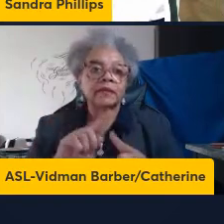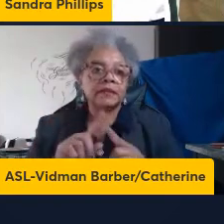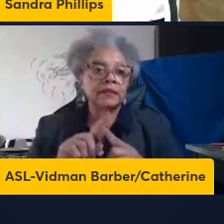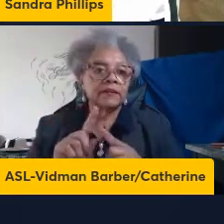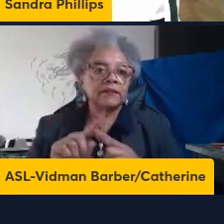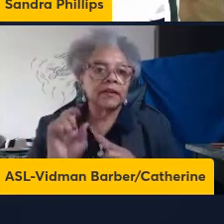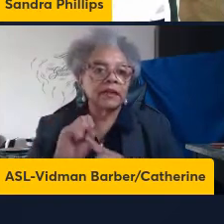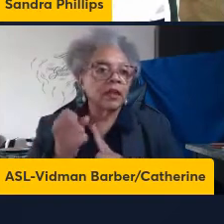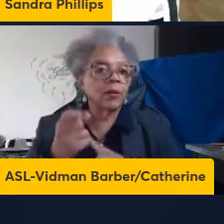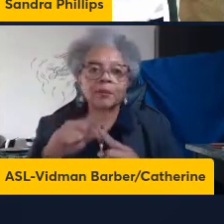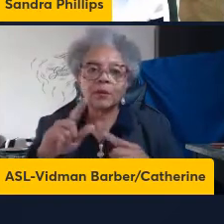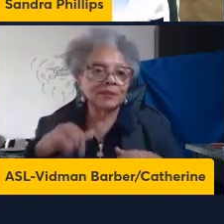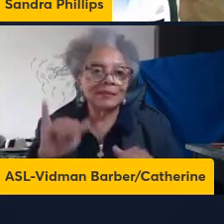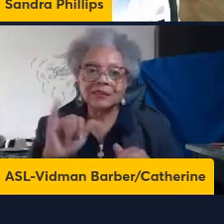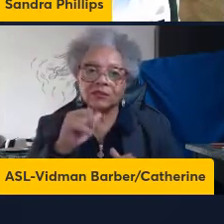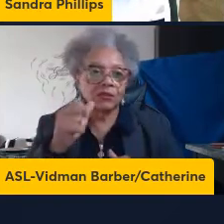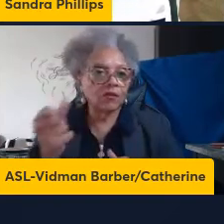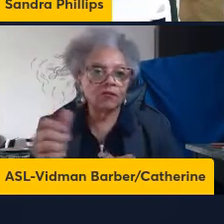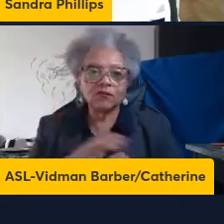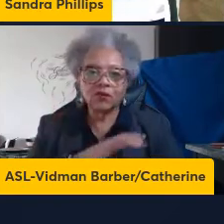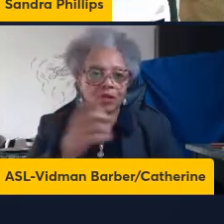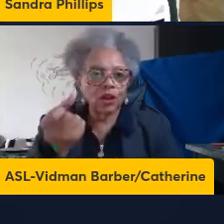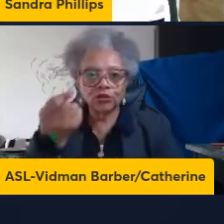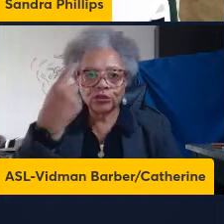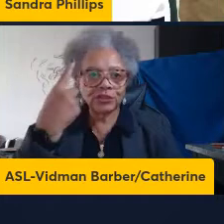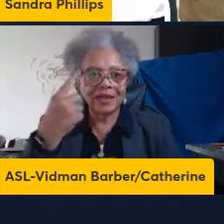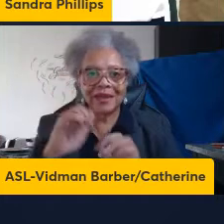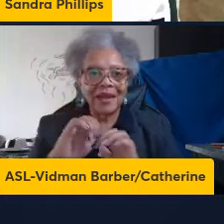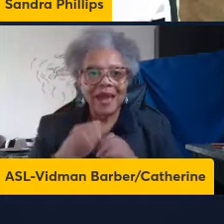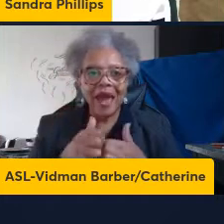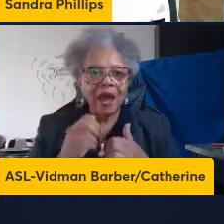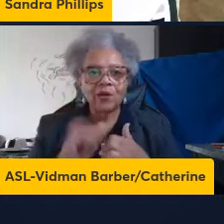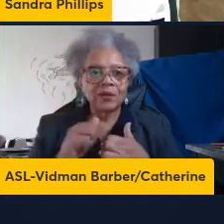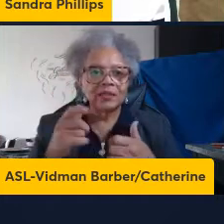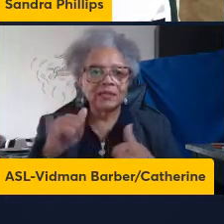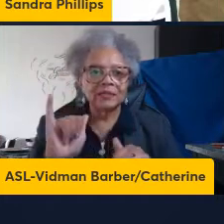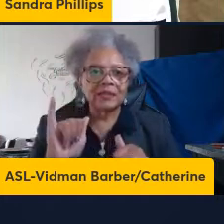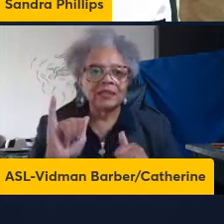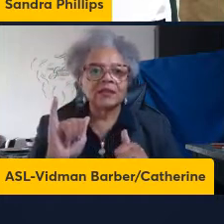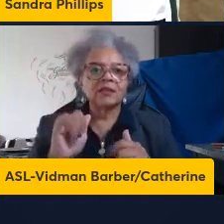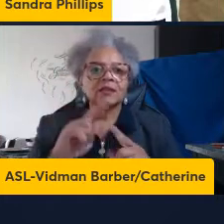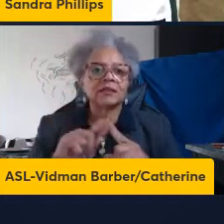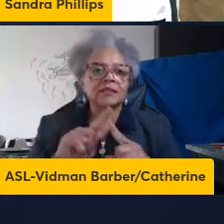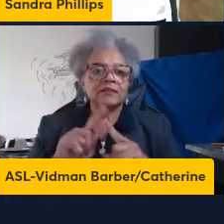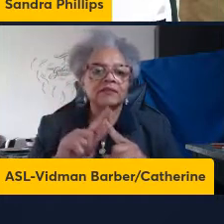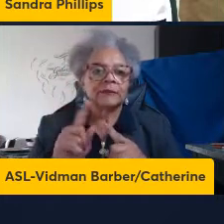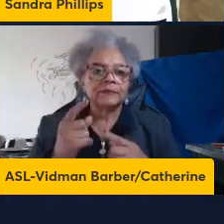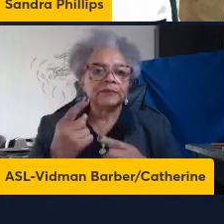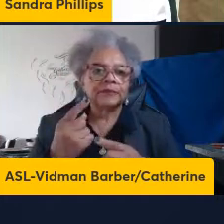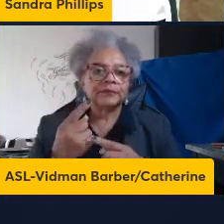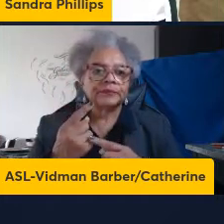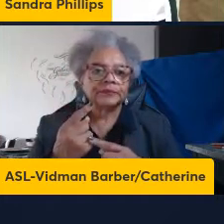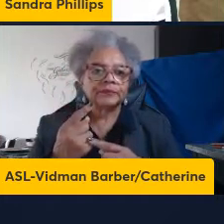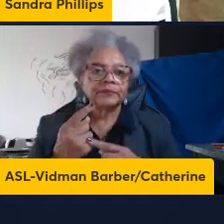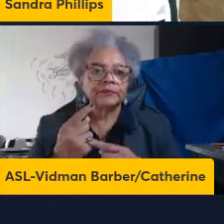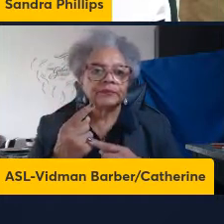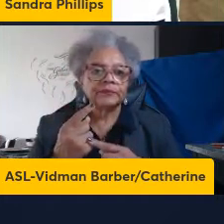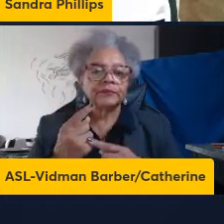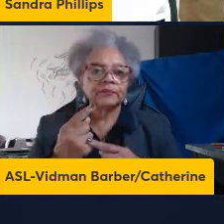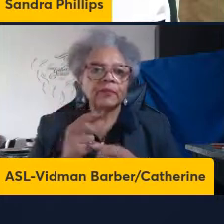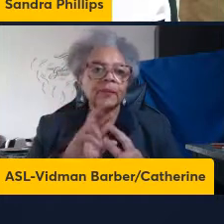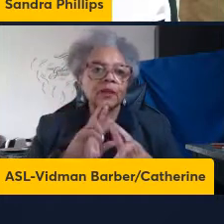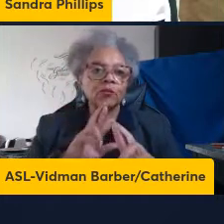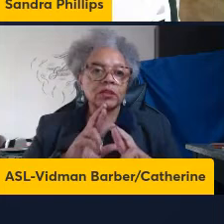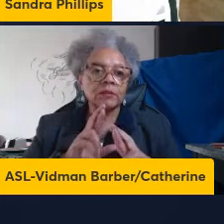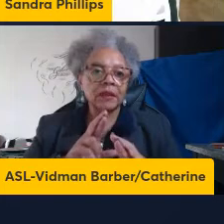we still do not fully understand how osteoporotein does regulate the response